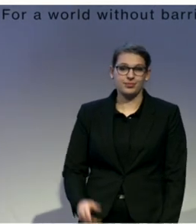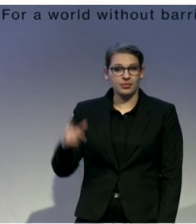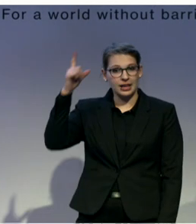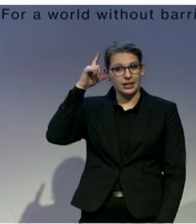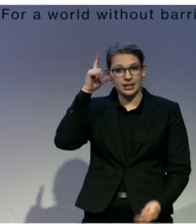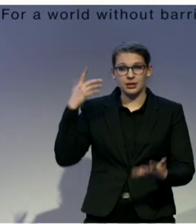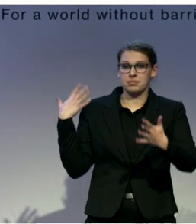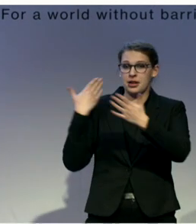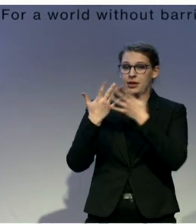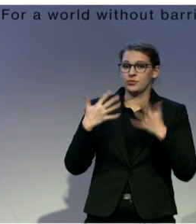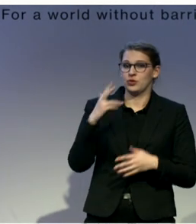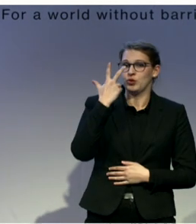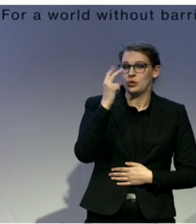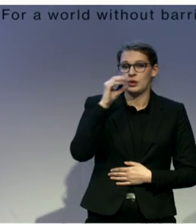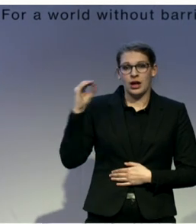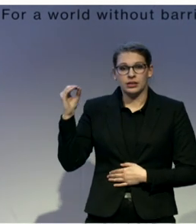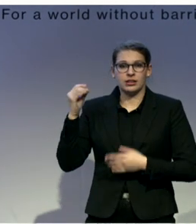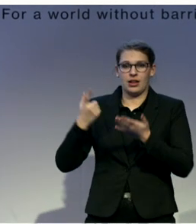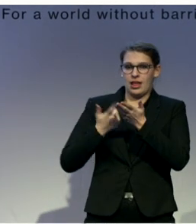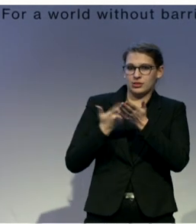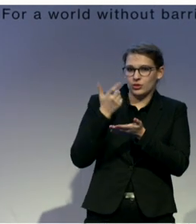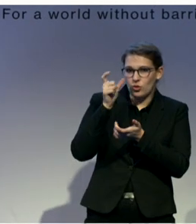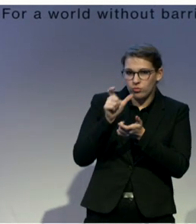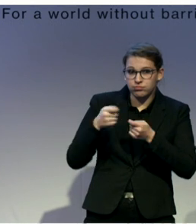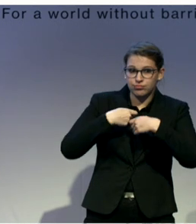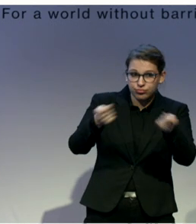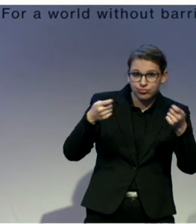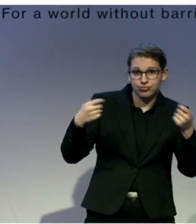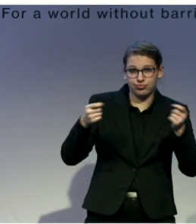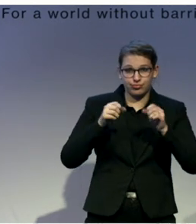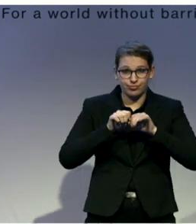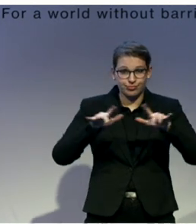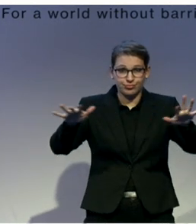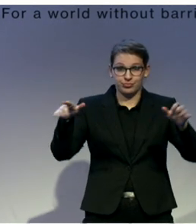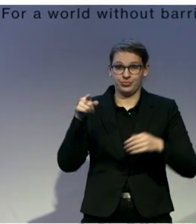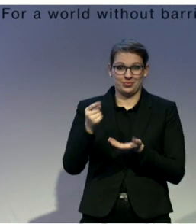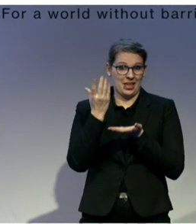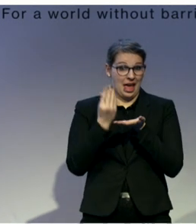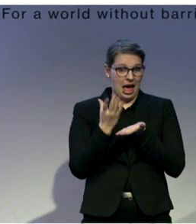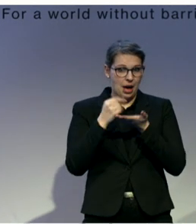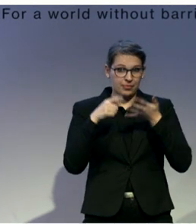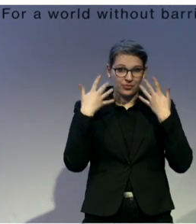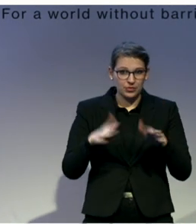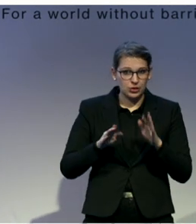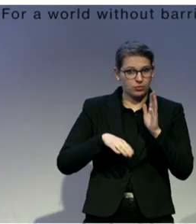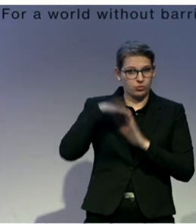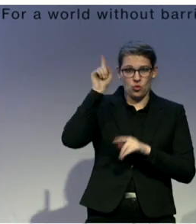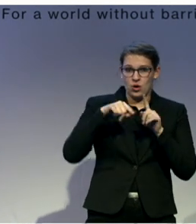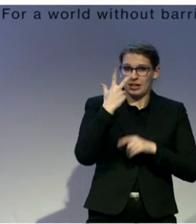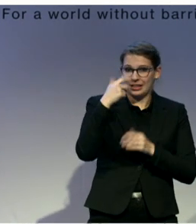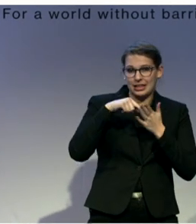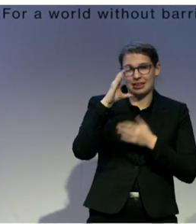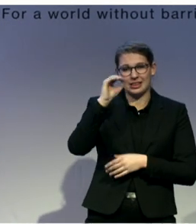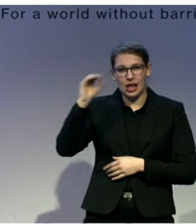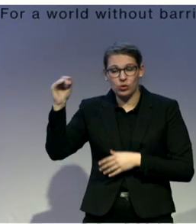500 times in Libya and in Morocco it was downloaded over 3,000 times. We've also, to make sure that it's shared